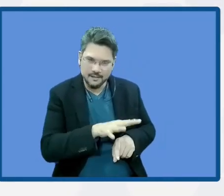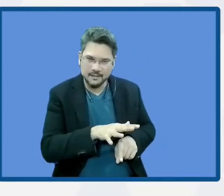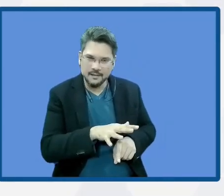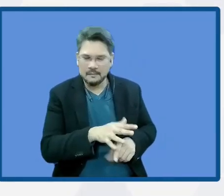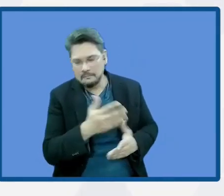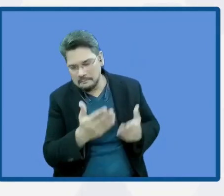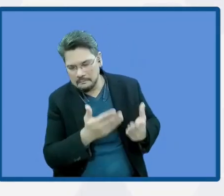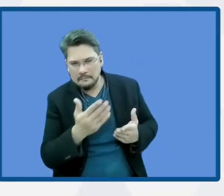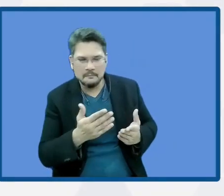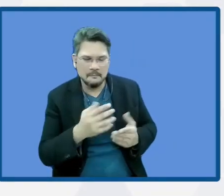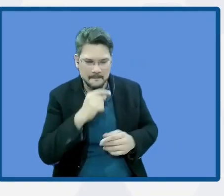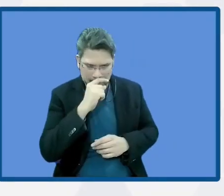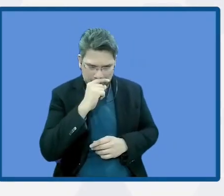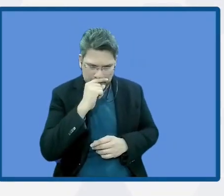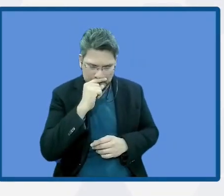complementary.